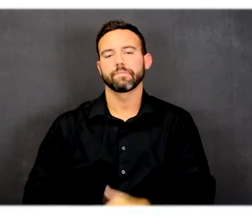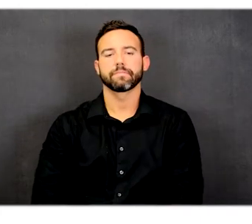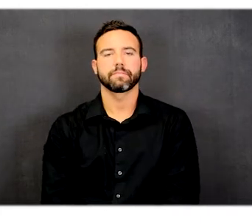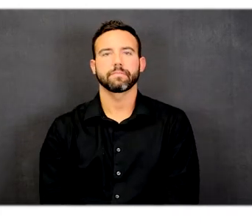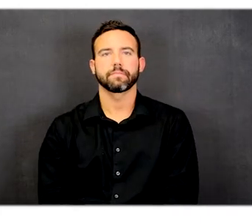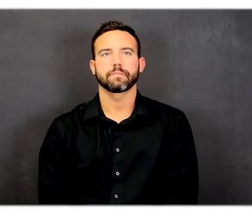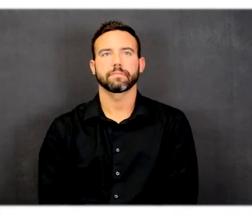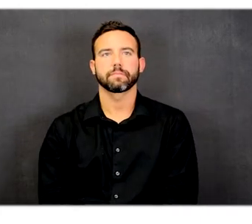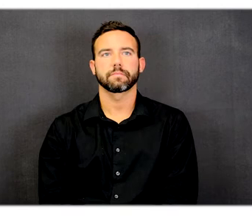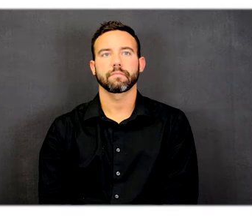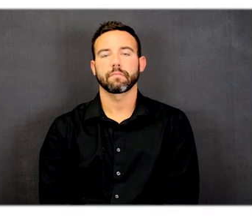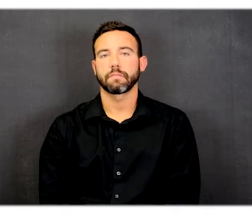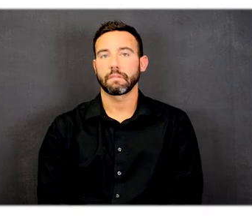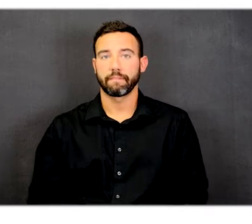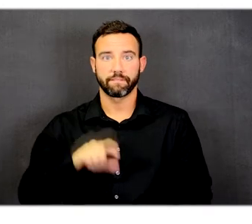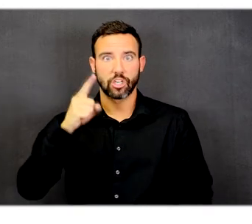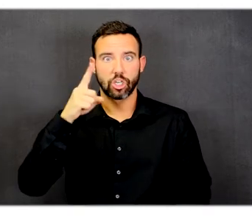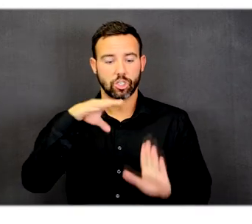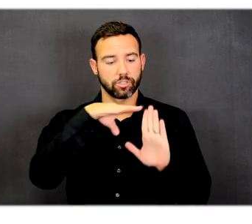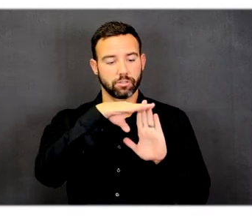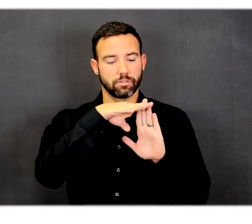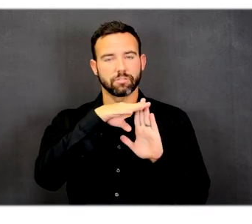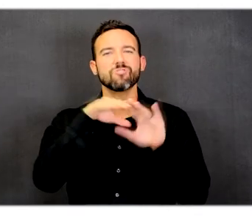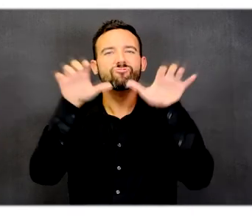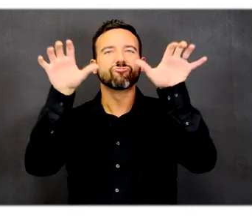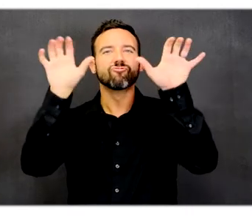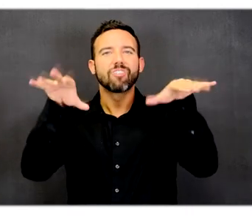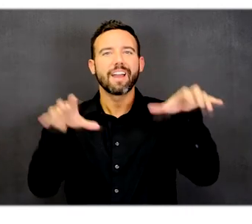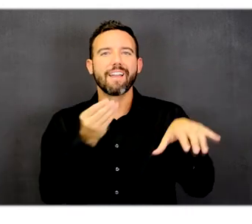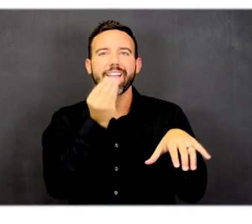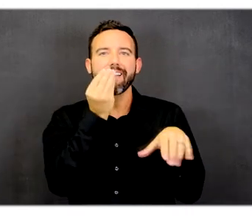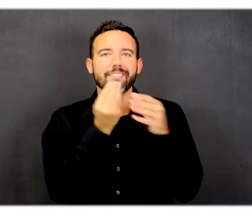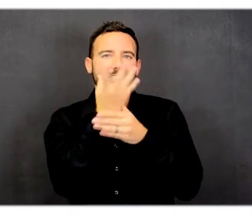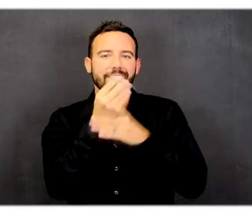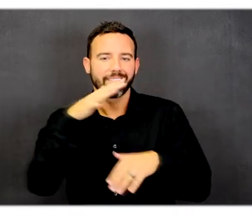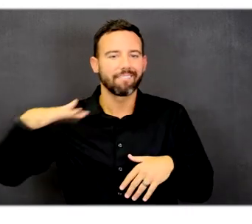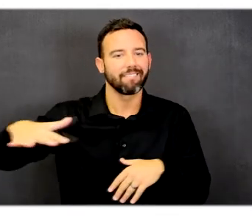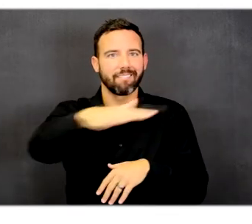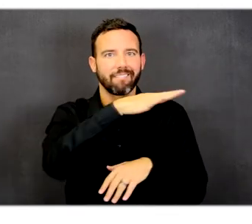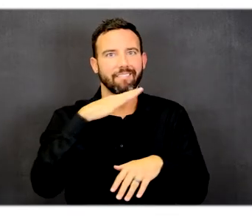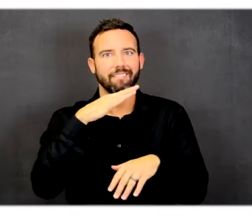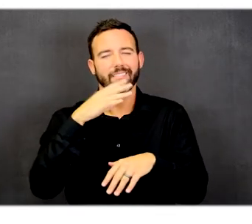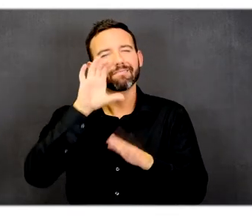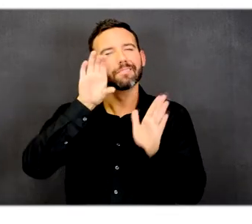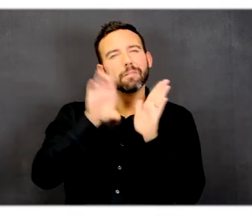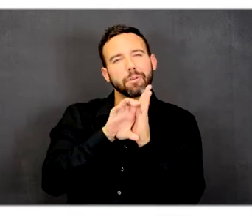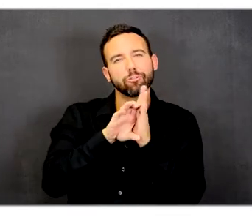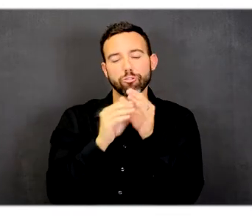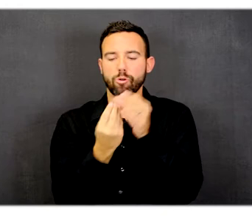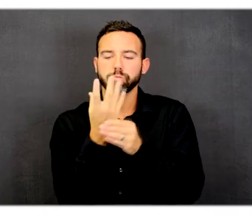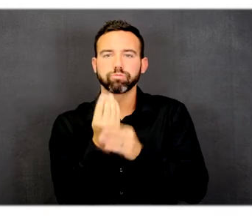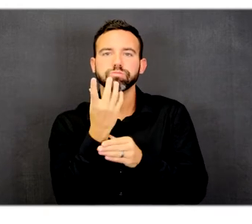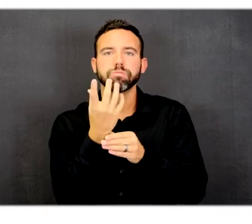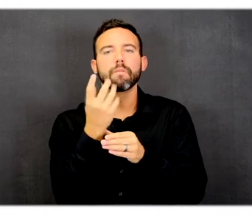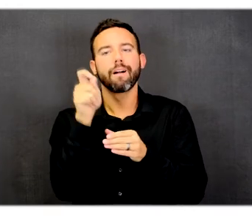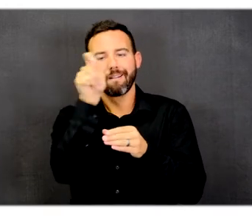At the top of the legend, Rain Garden is listed and represented by a plant in a blue circle.